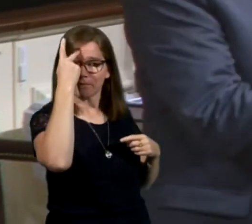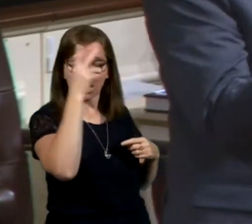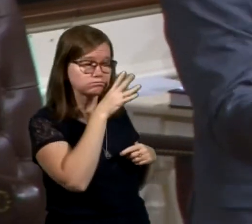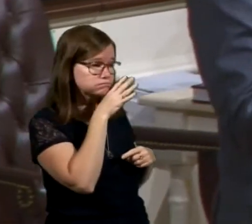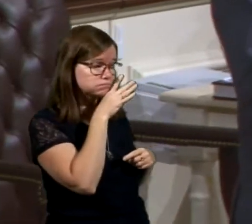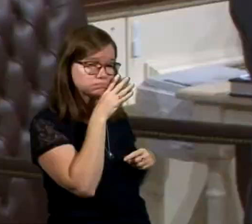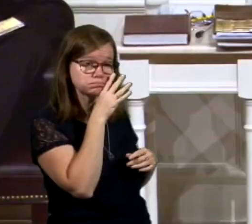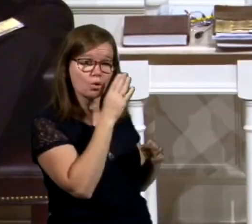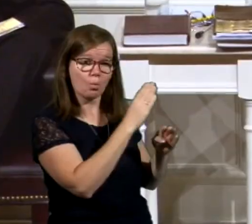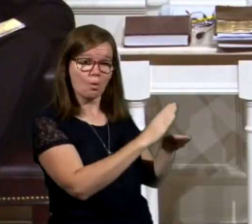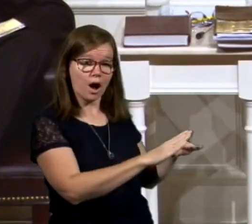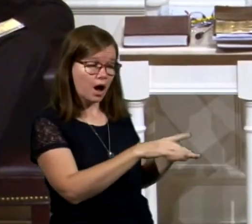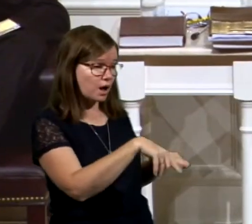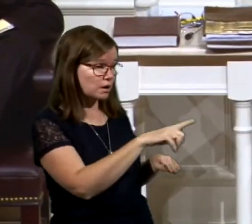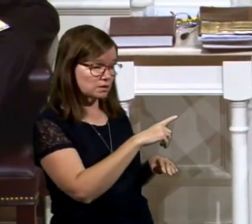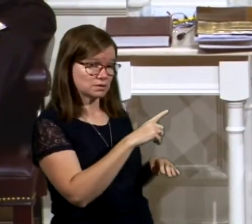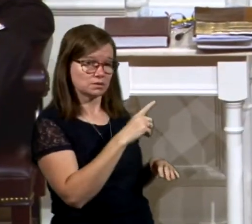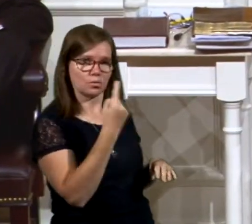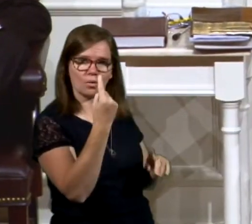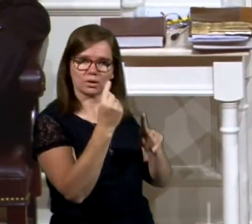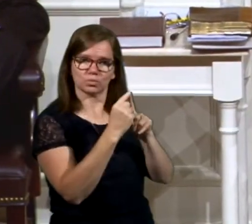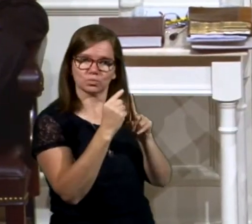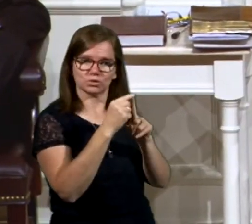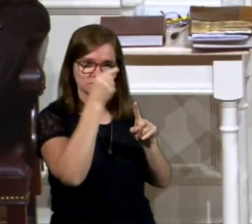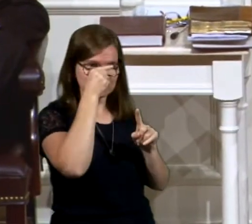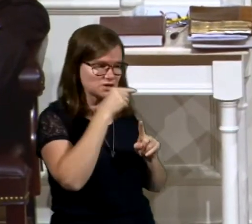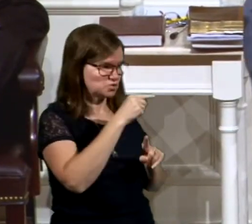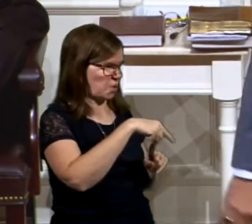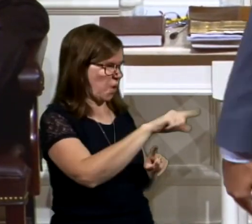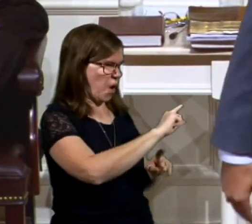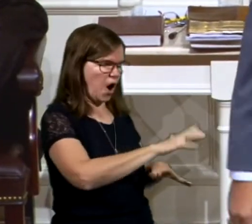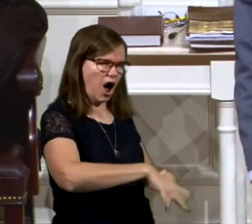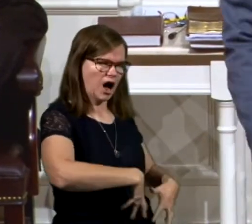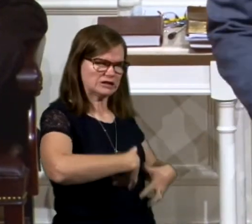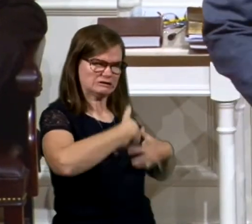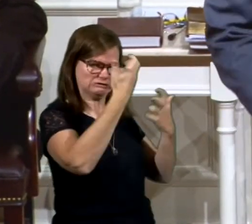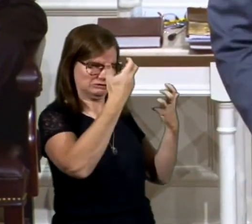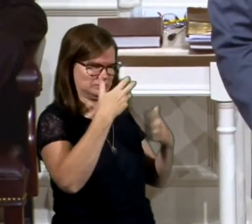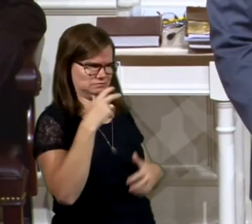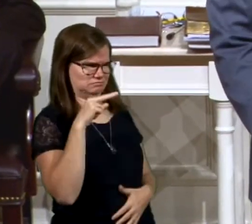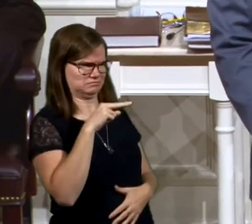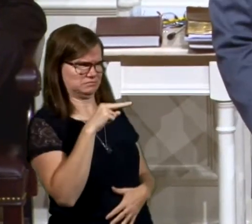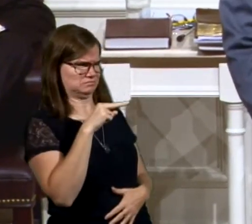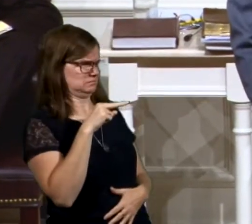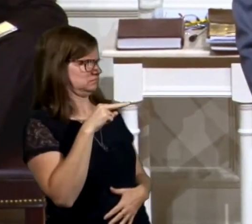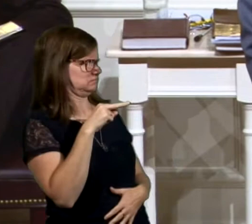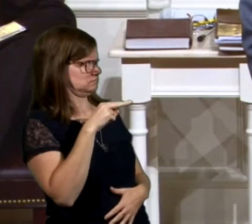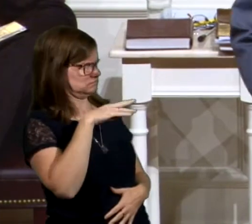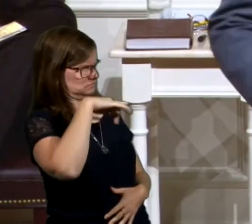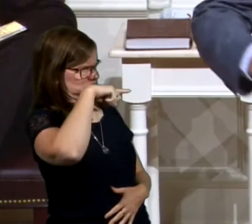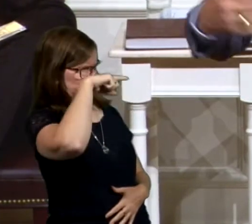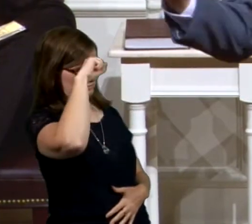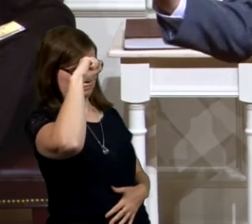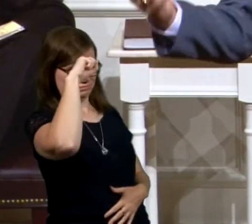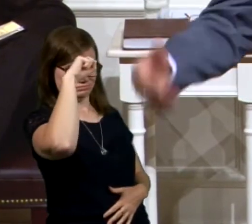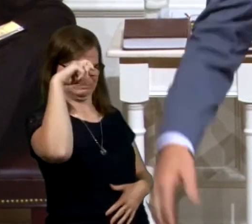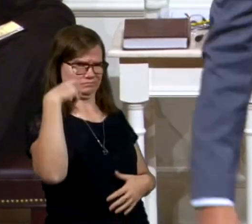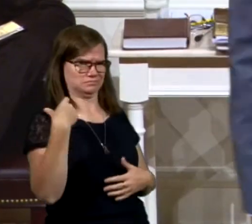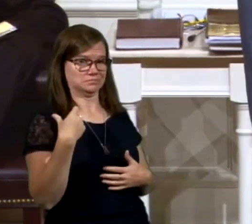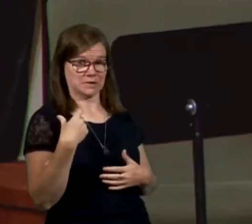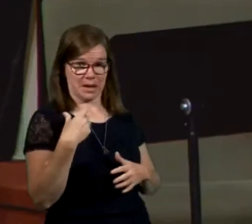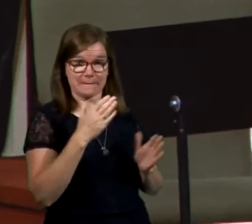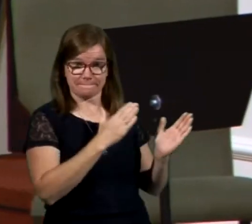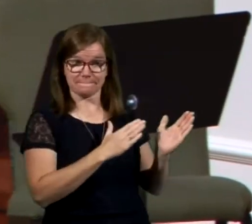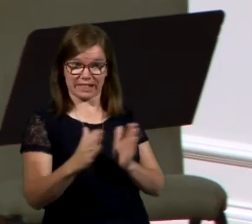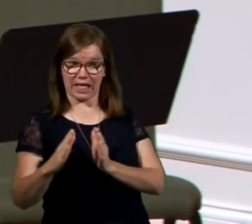everybody was real quiet until he said one word. And the prejudice brought about great dissent. And they pulled him off. were going to